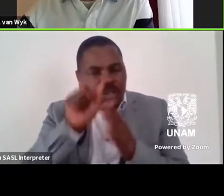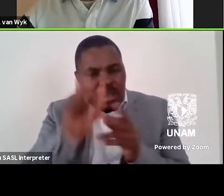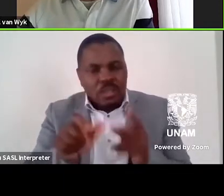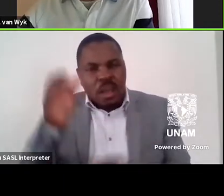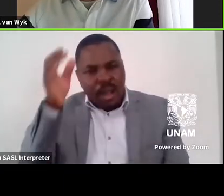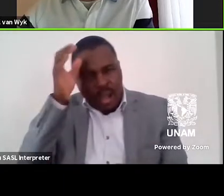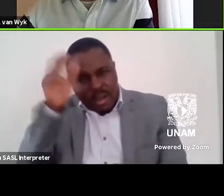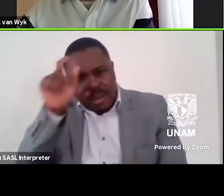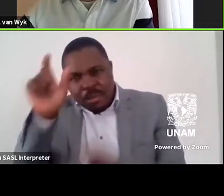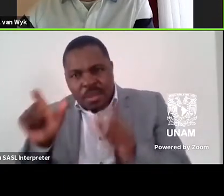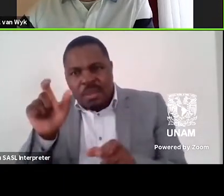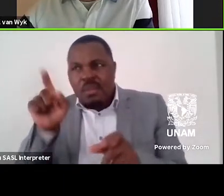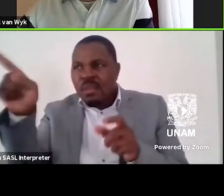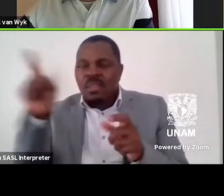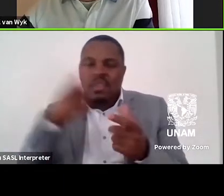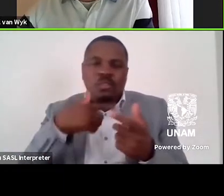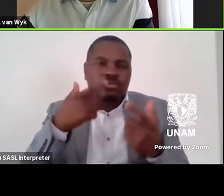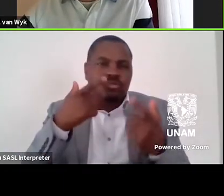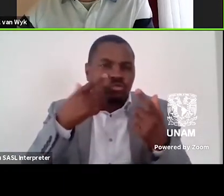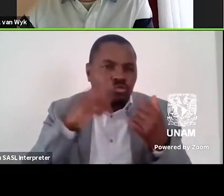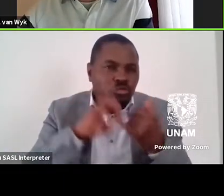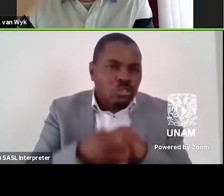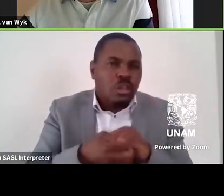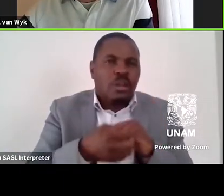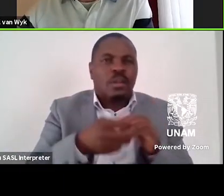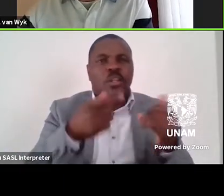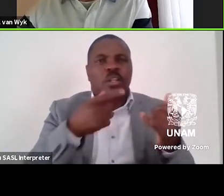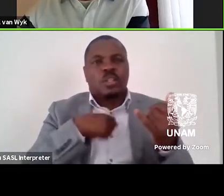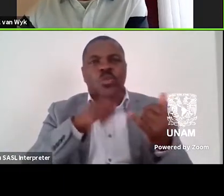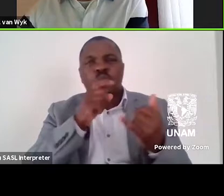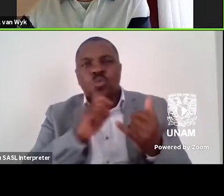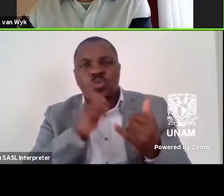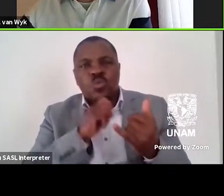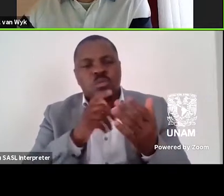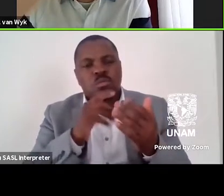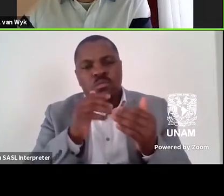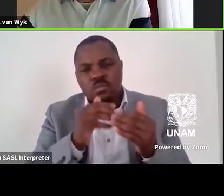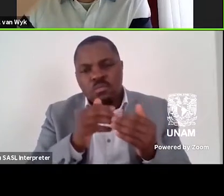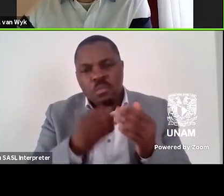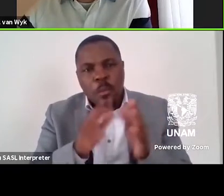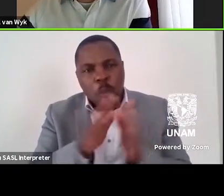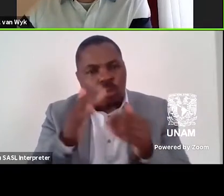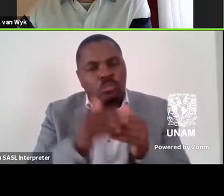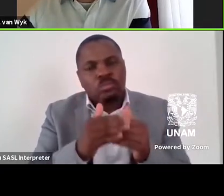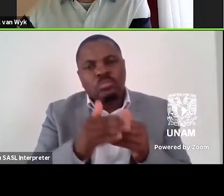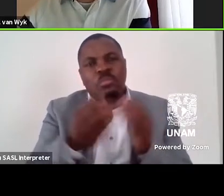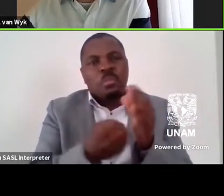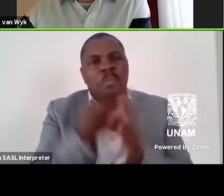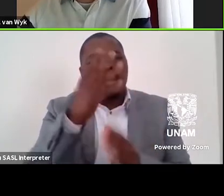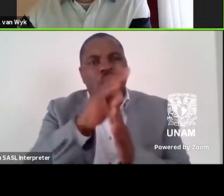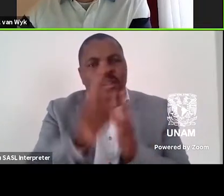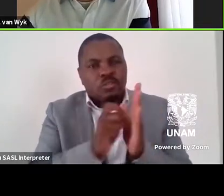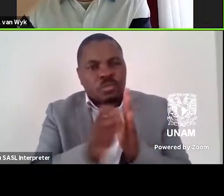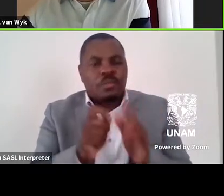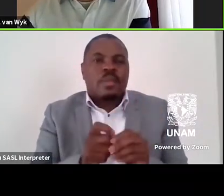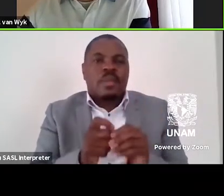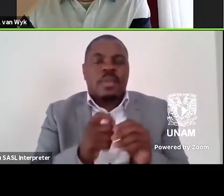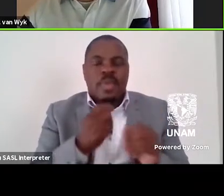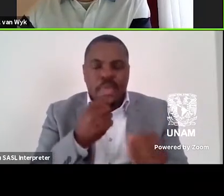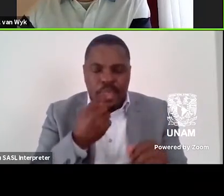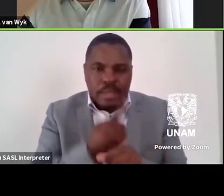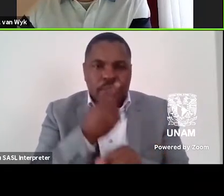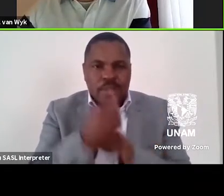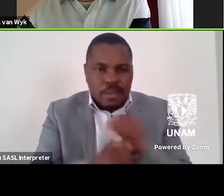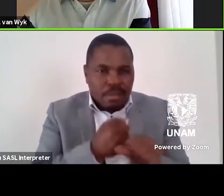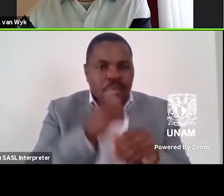define and draw lines around the literature that would emerge thereafter, each trying to lay claim to the new literary era in which they